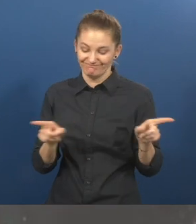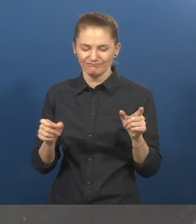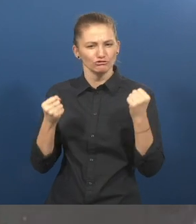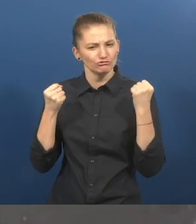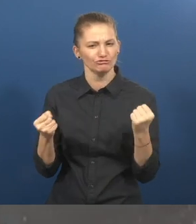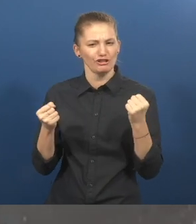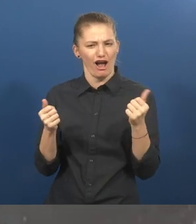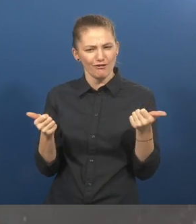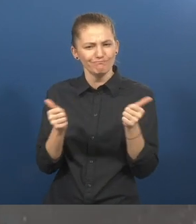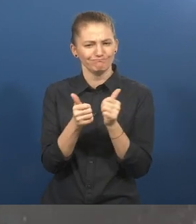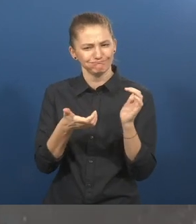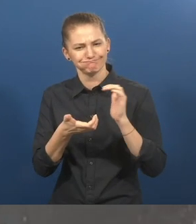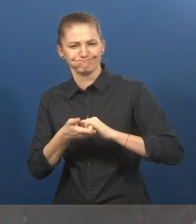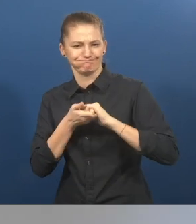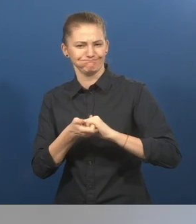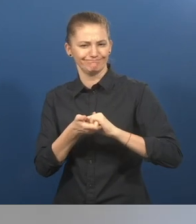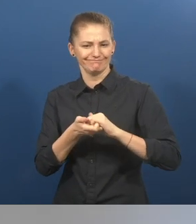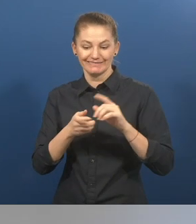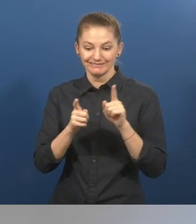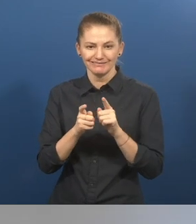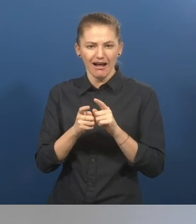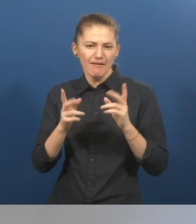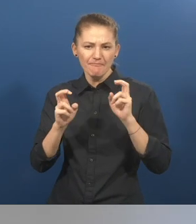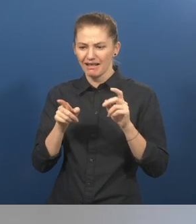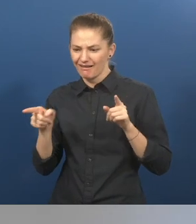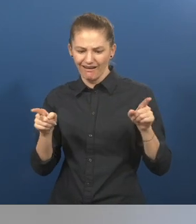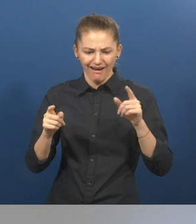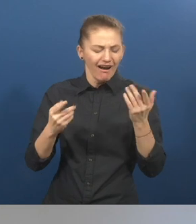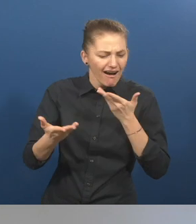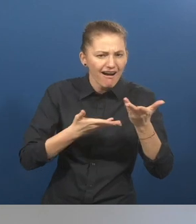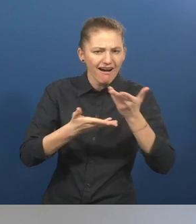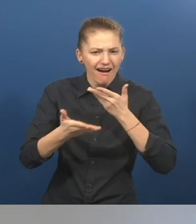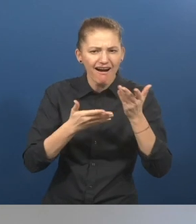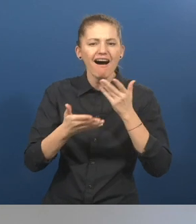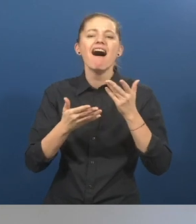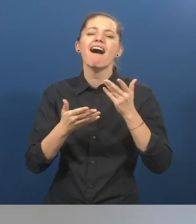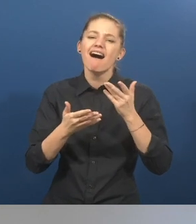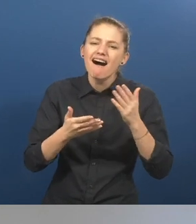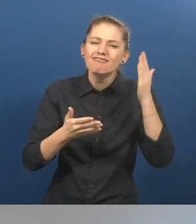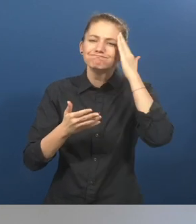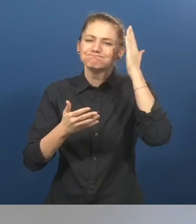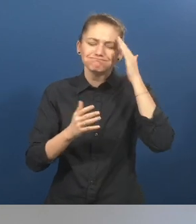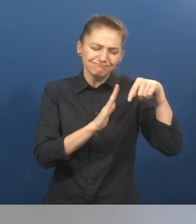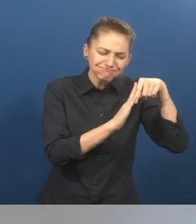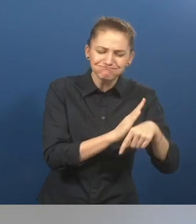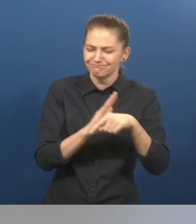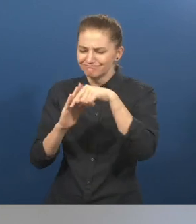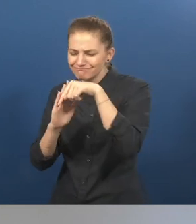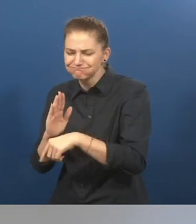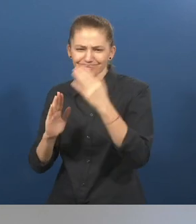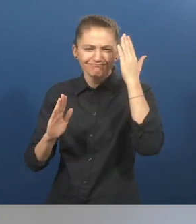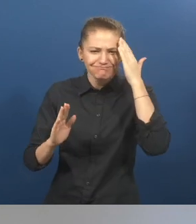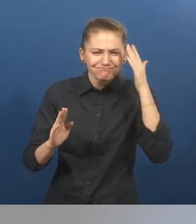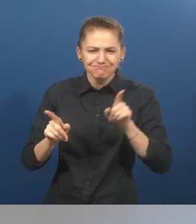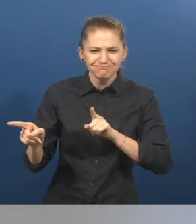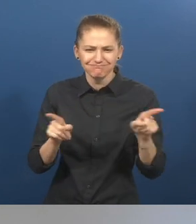different in the strong partnership that it creates between employment seeker and community businesses. In order to really get to